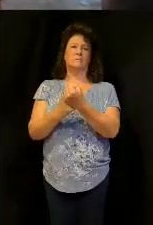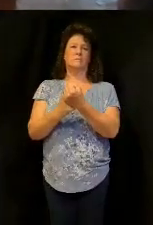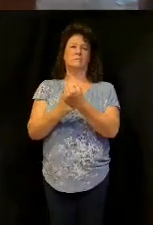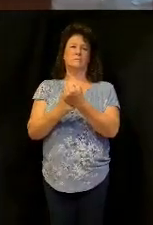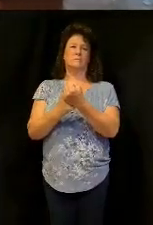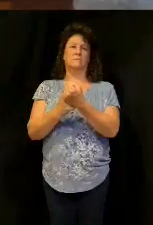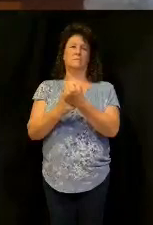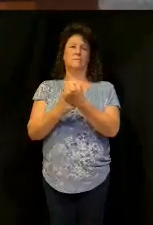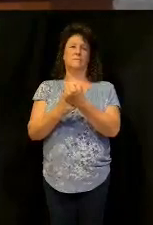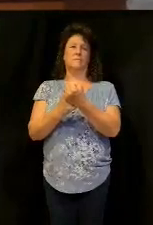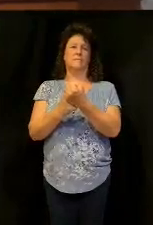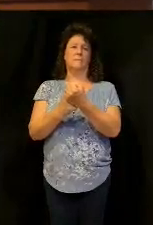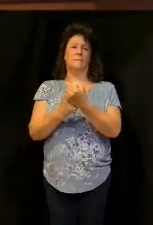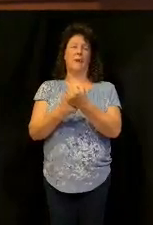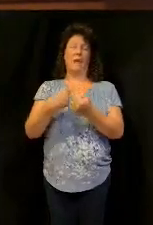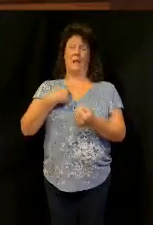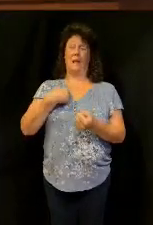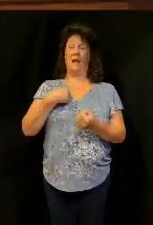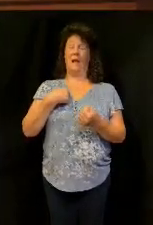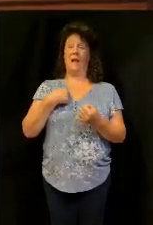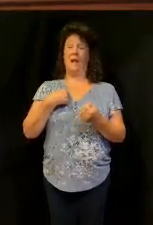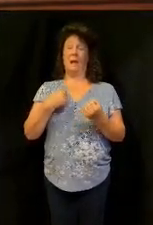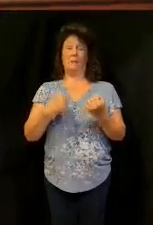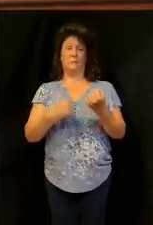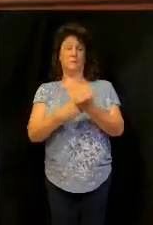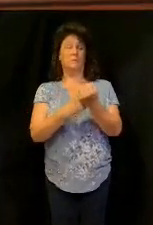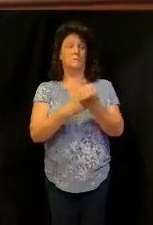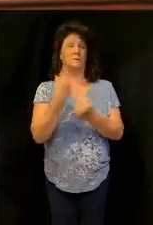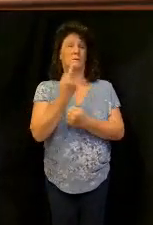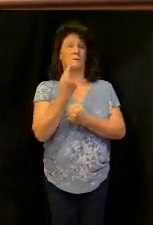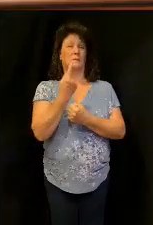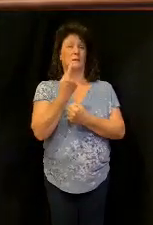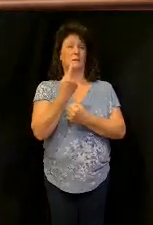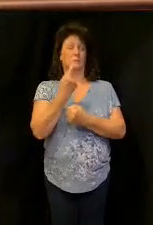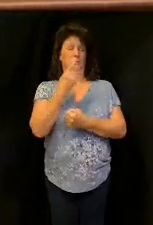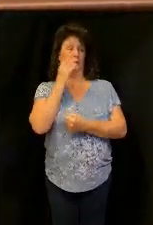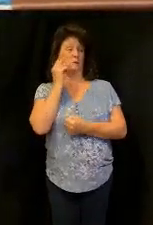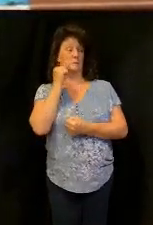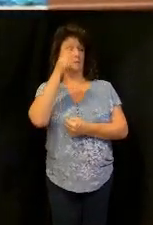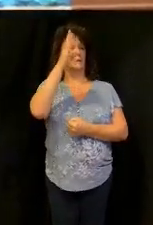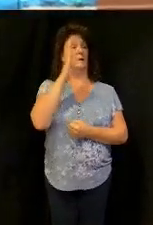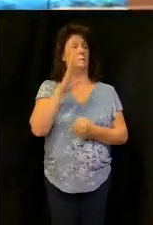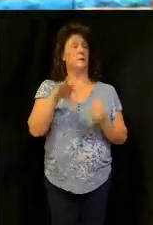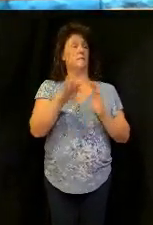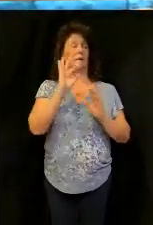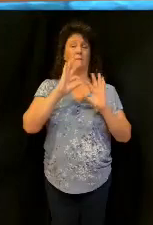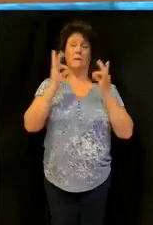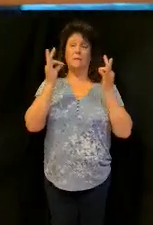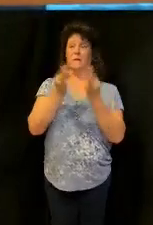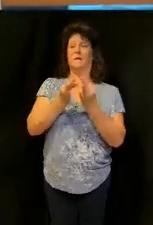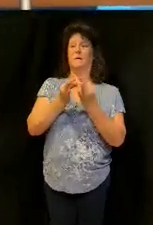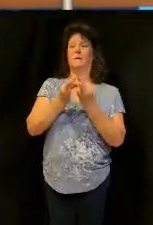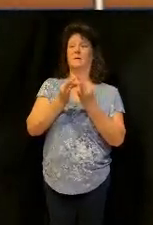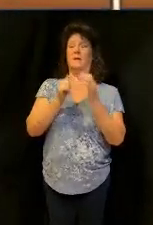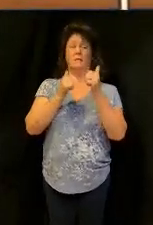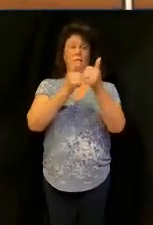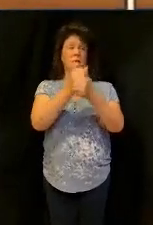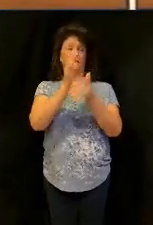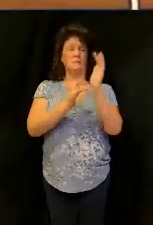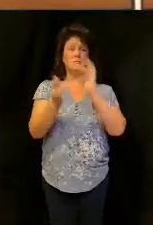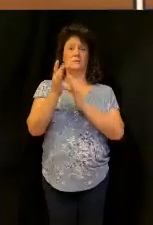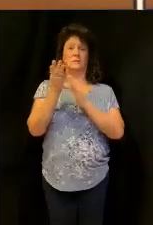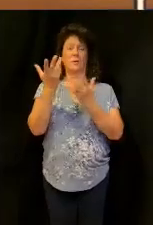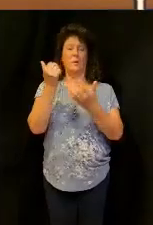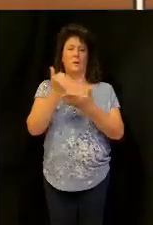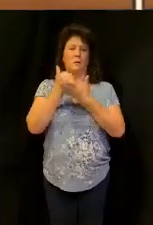I'm facilitating something. What are we trying to facilitate? People that can experience God. They can find family. They can follow Jesus. We want to